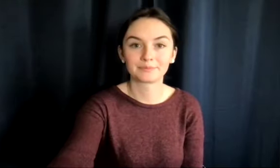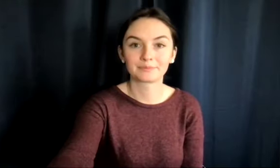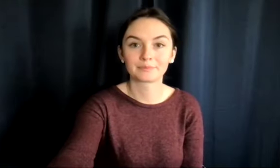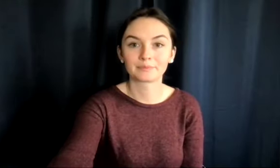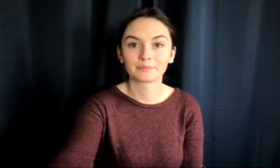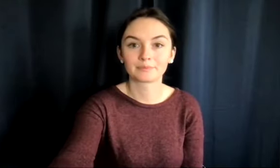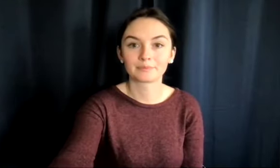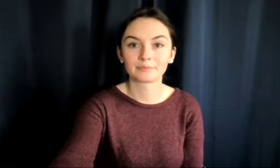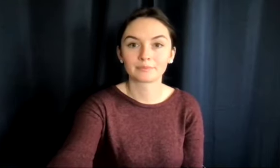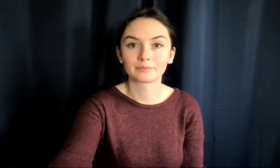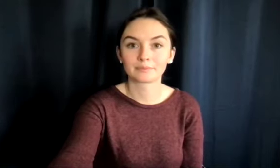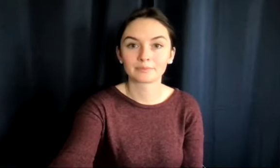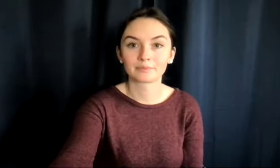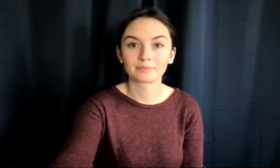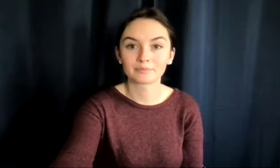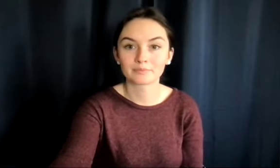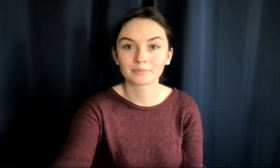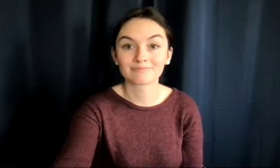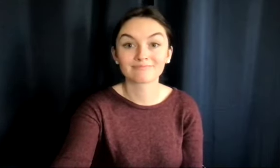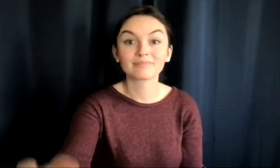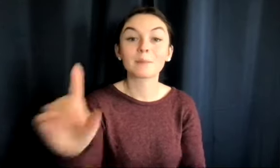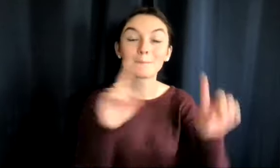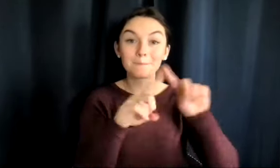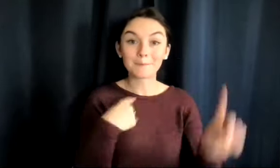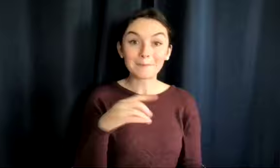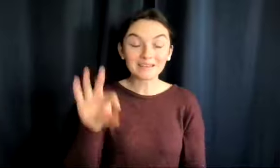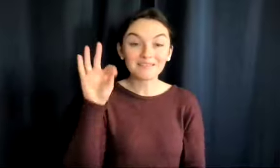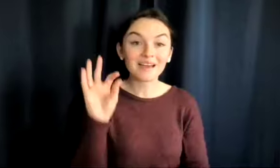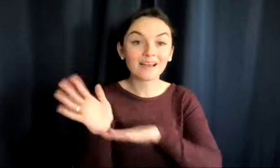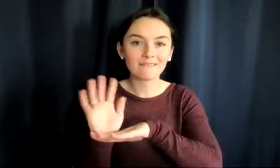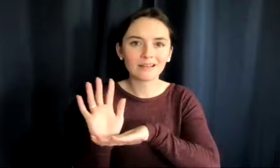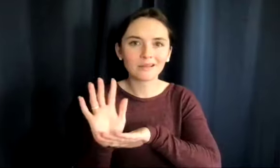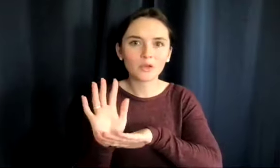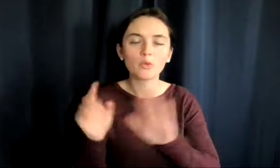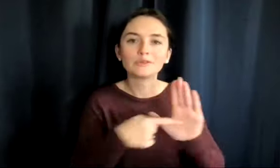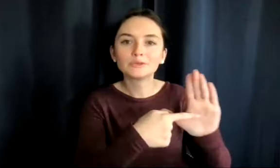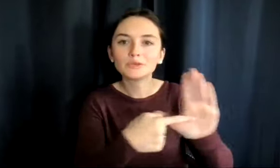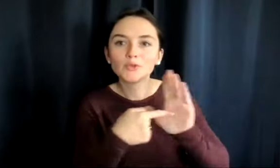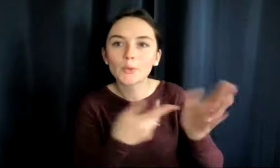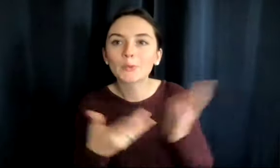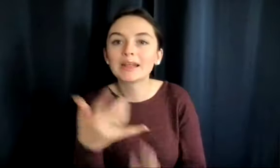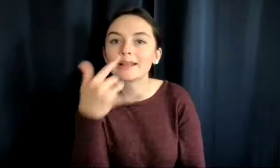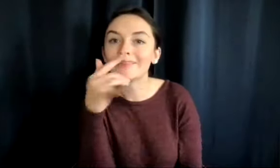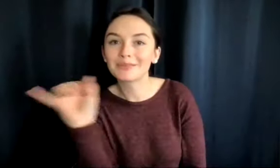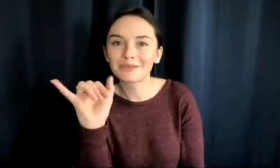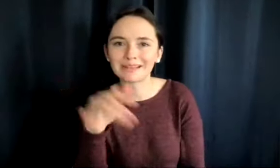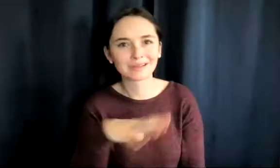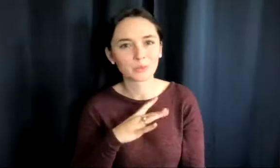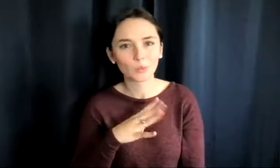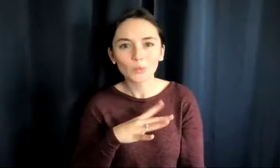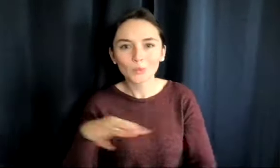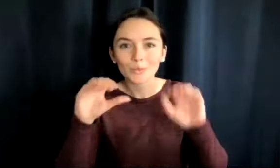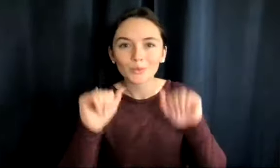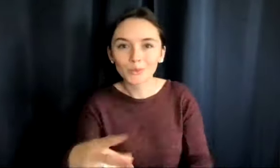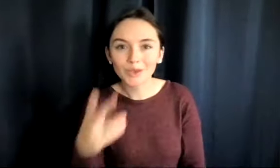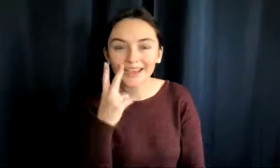the Eugene Airport. But I found a video that will share this with you that's pretty cool. So this is not